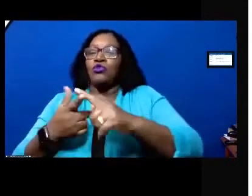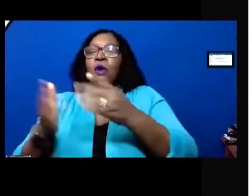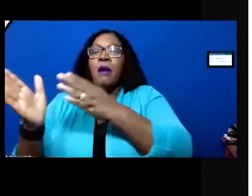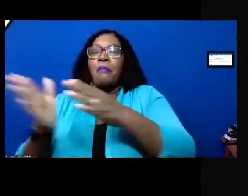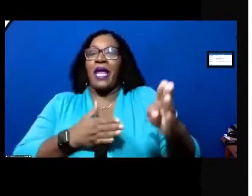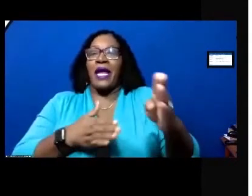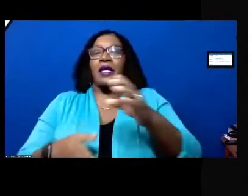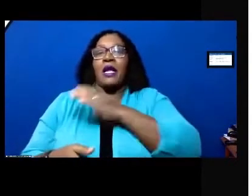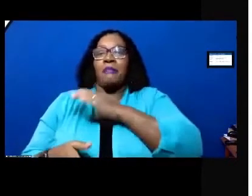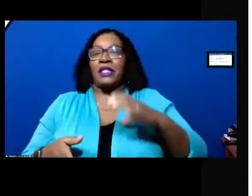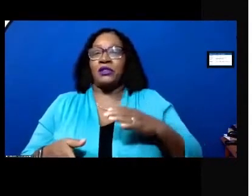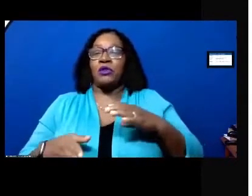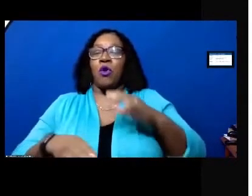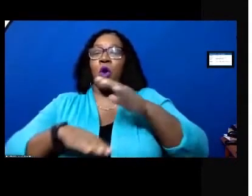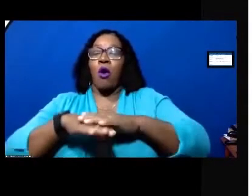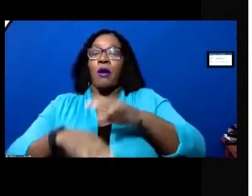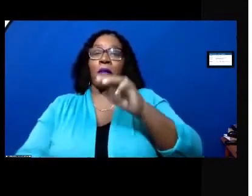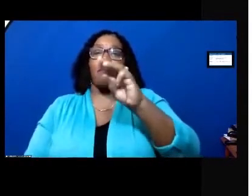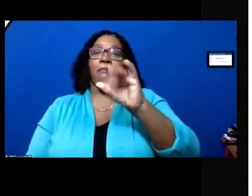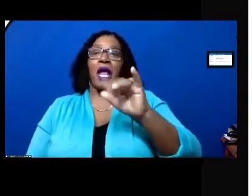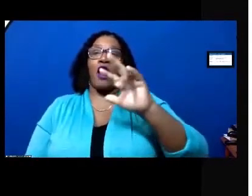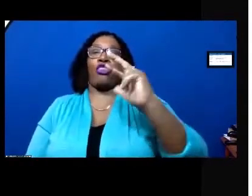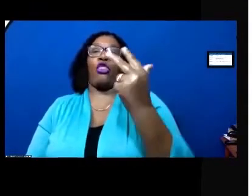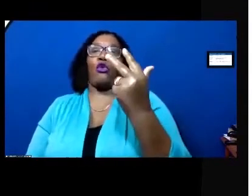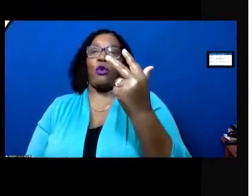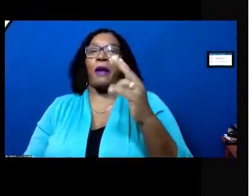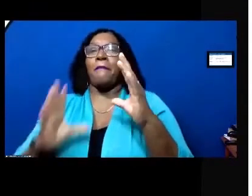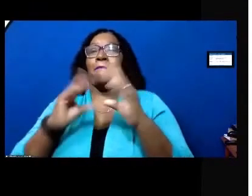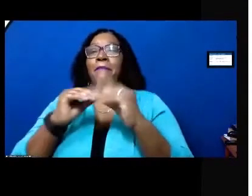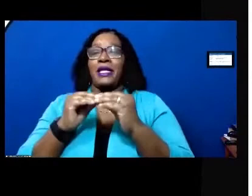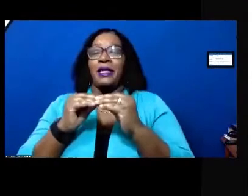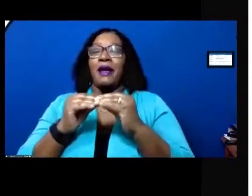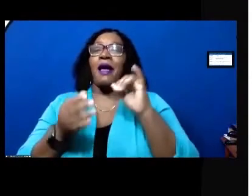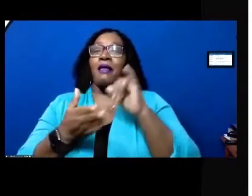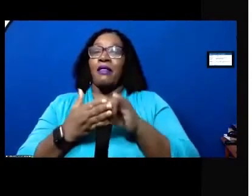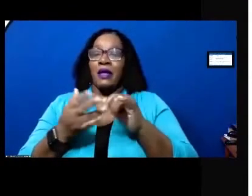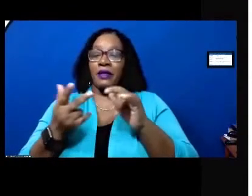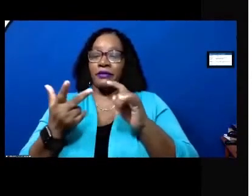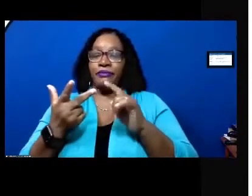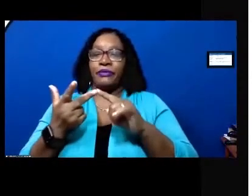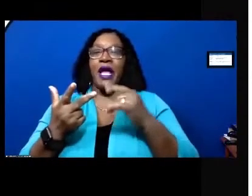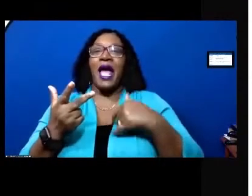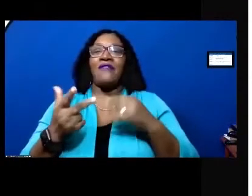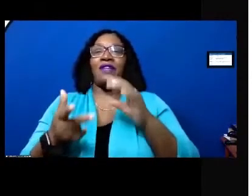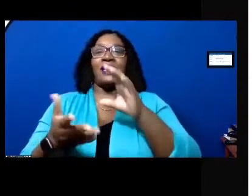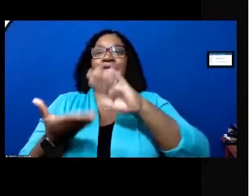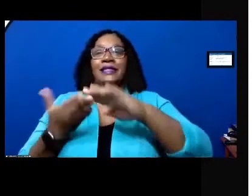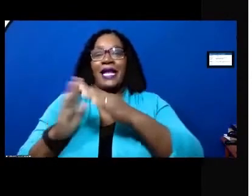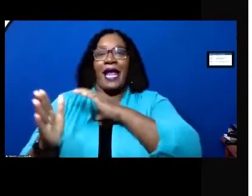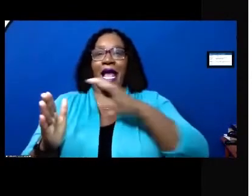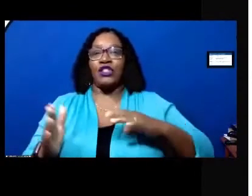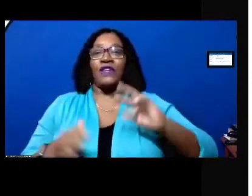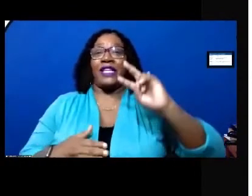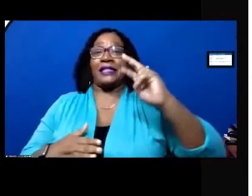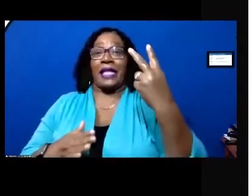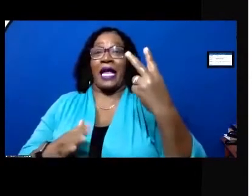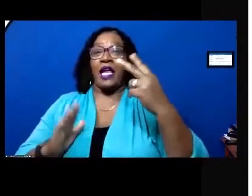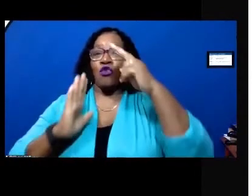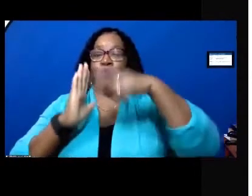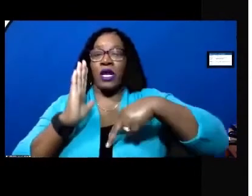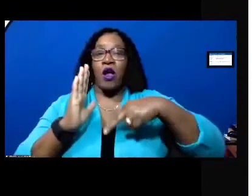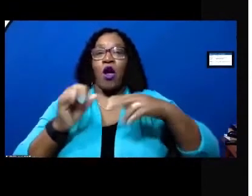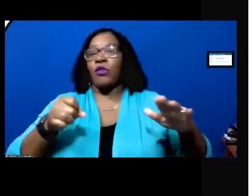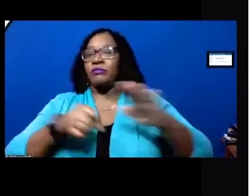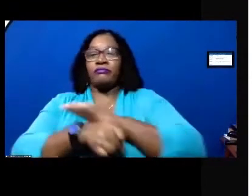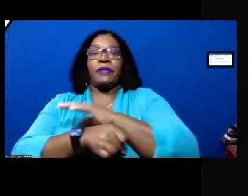for at may on their may 3rd meeting that would then have a city council second reading of the entire map on june